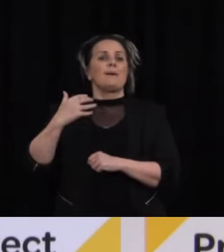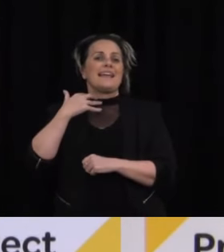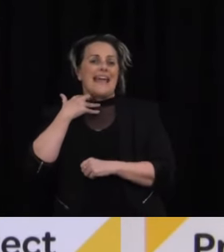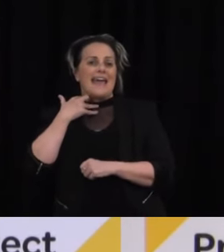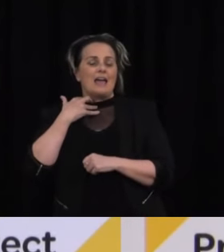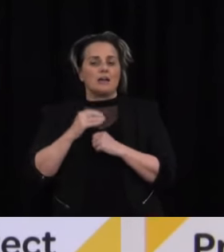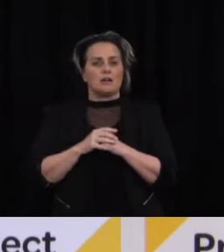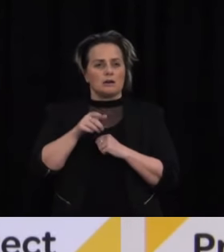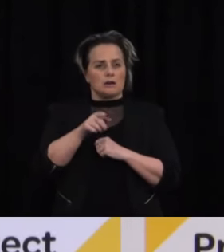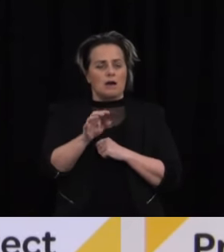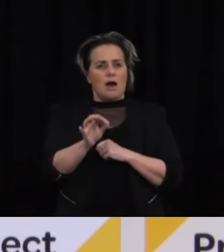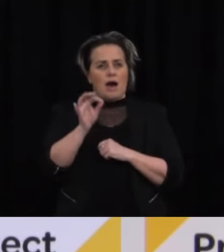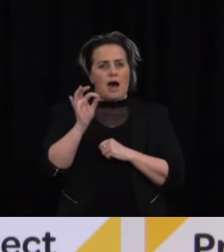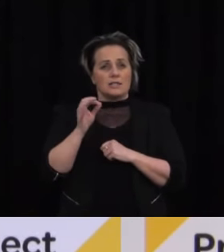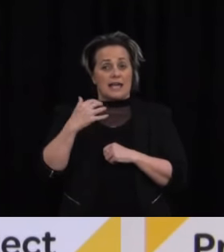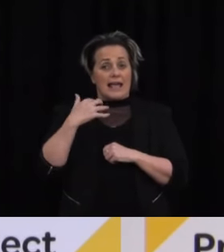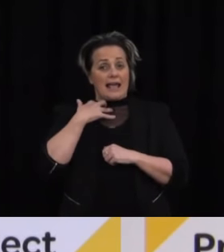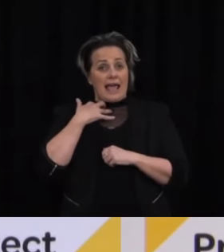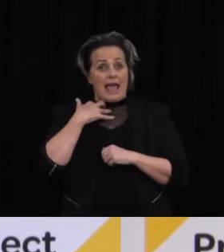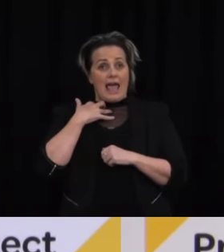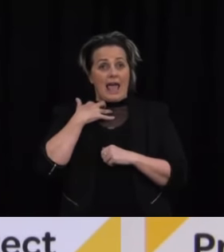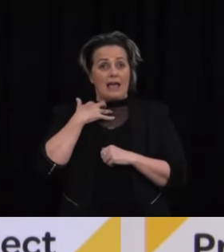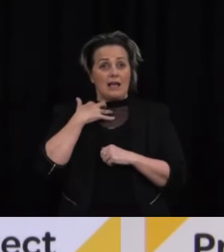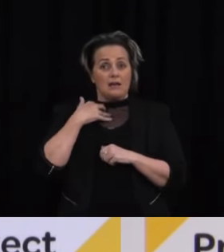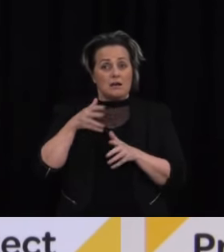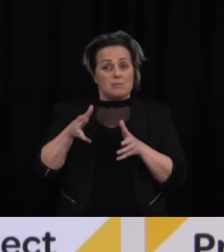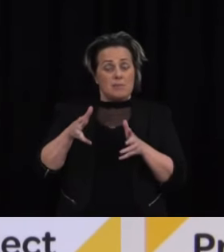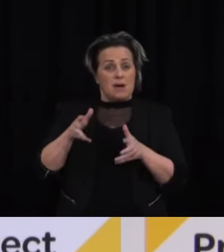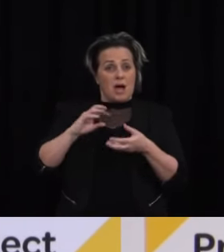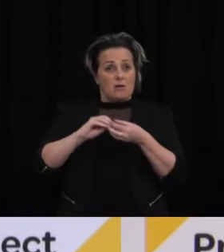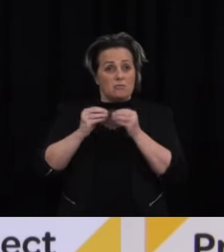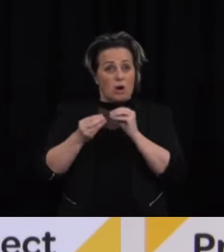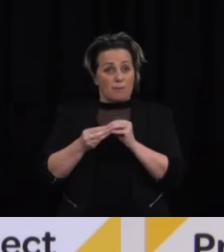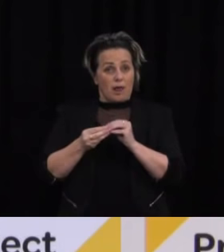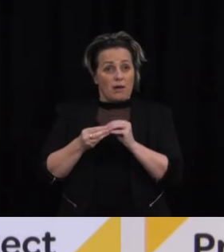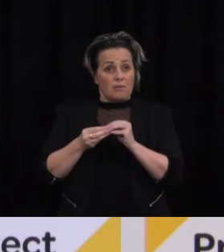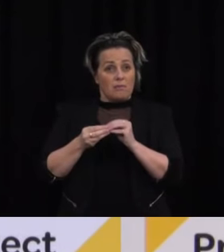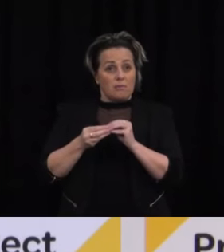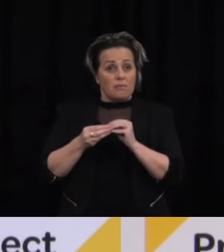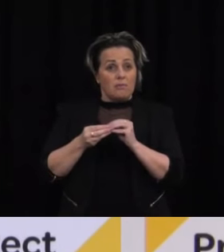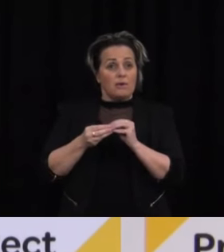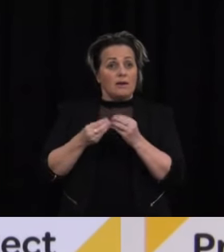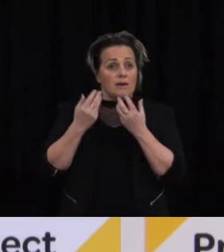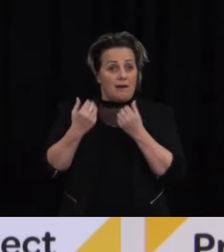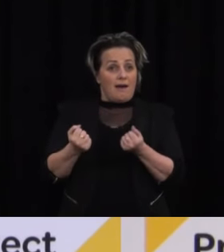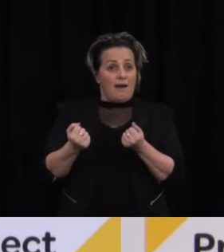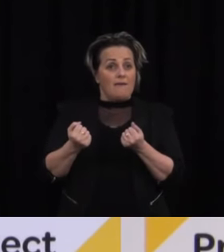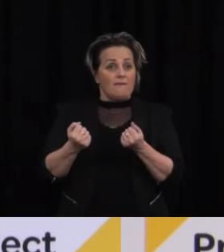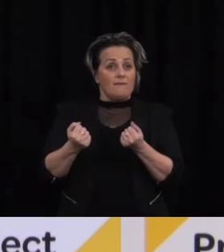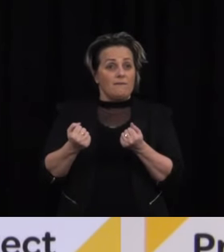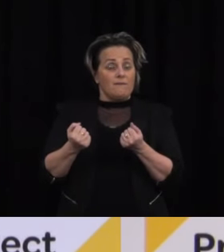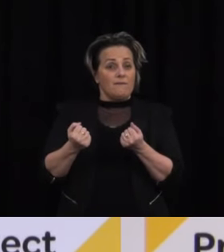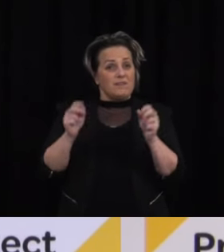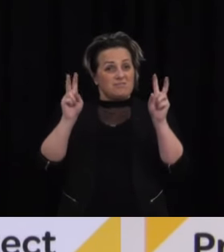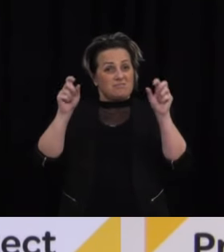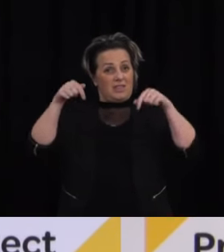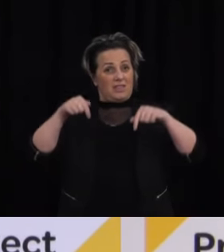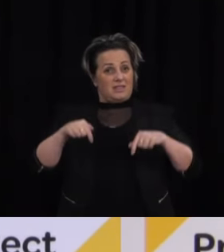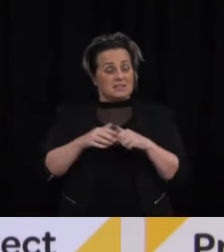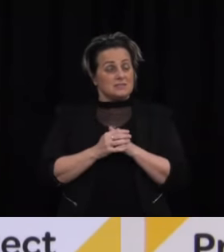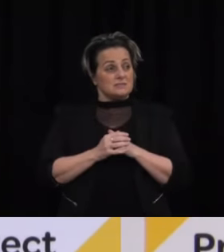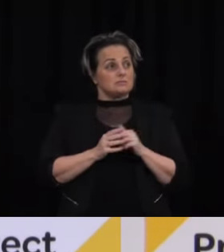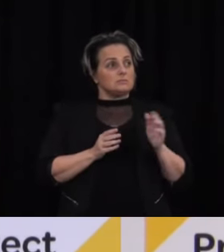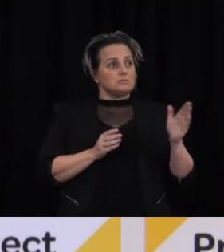how much of a problem gangs given the access to perhaps a gang pad would be more difficult how much of a problem gangs are posing for this outbreak